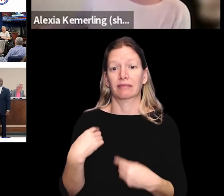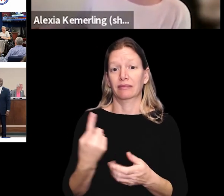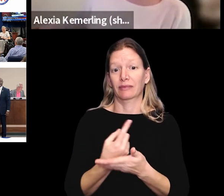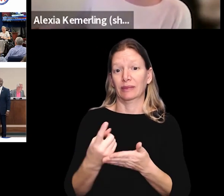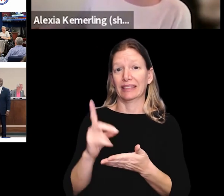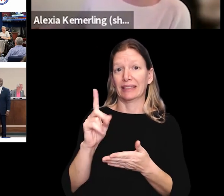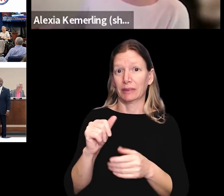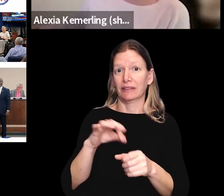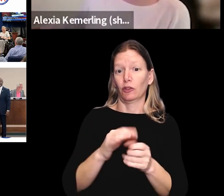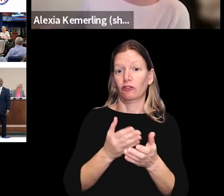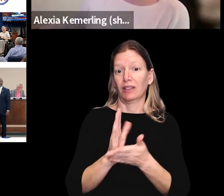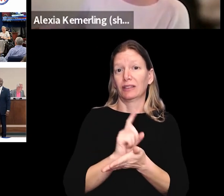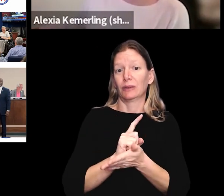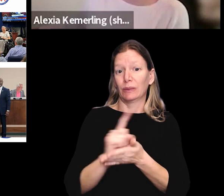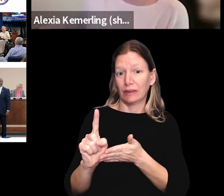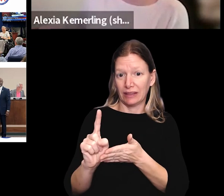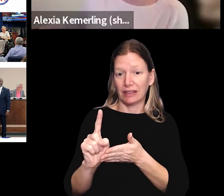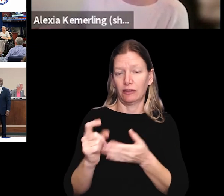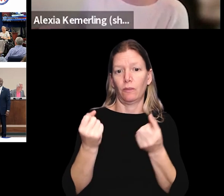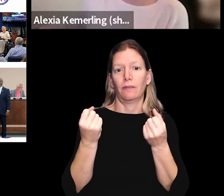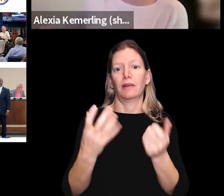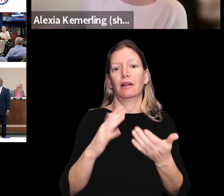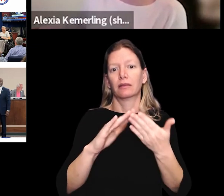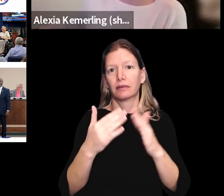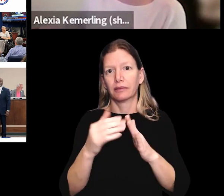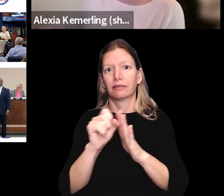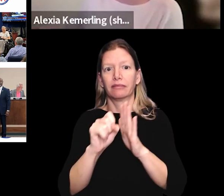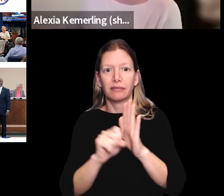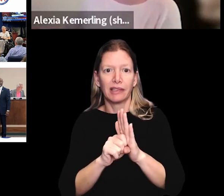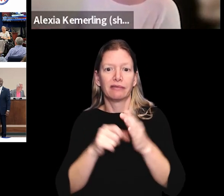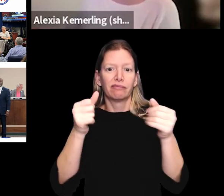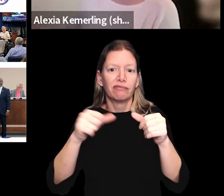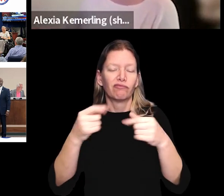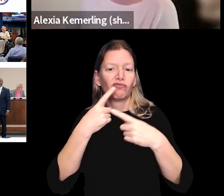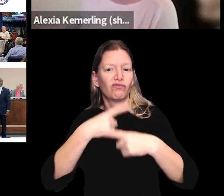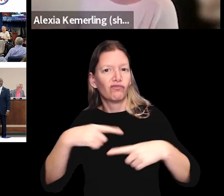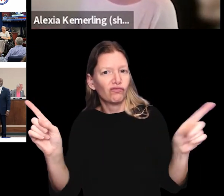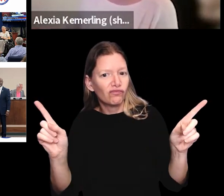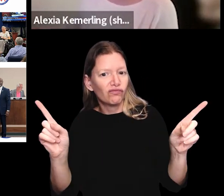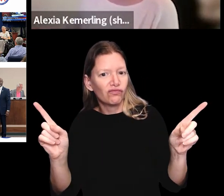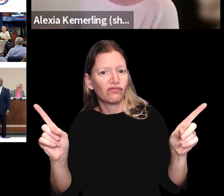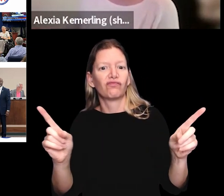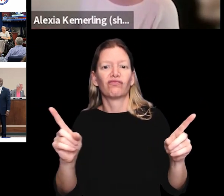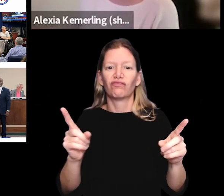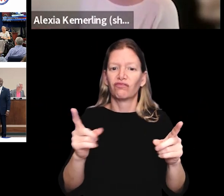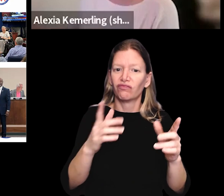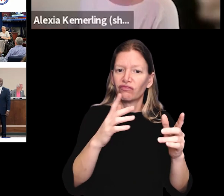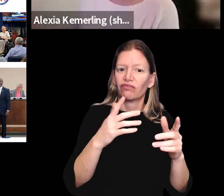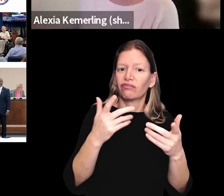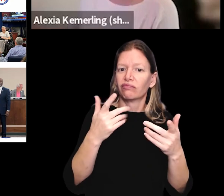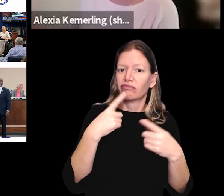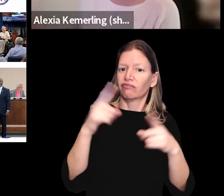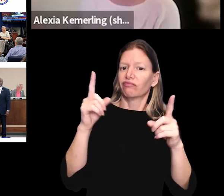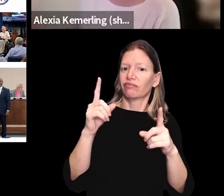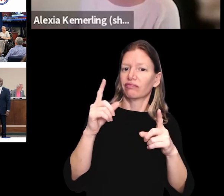This past week was Disability Voting Rights Week and a number of cities and states passed proclamations